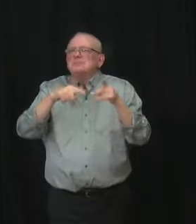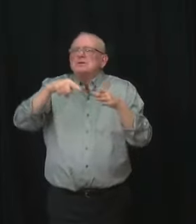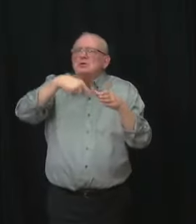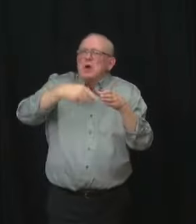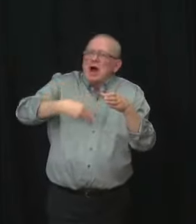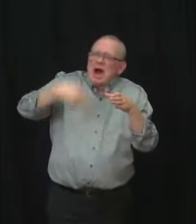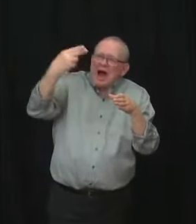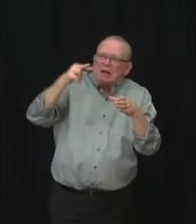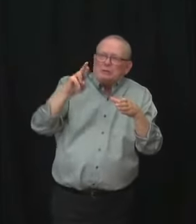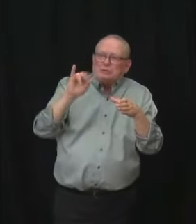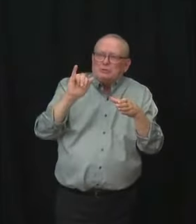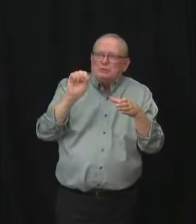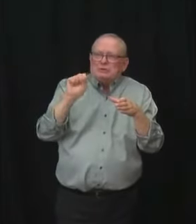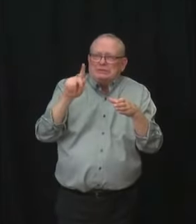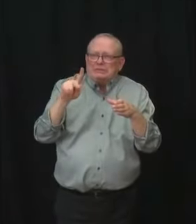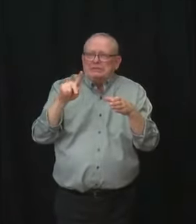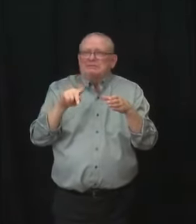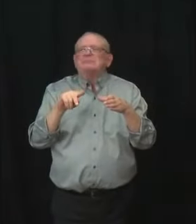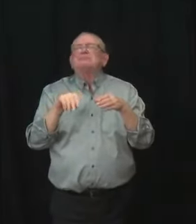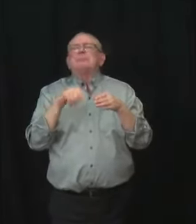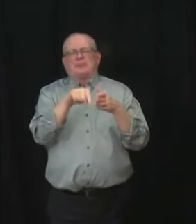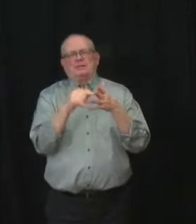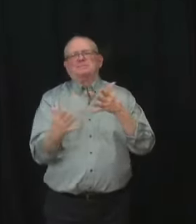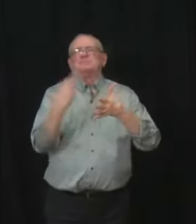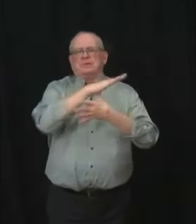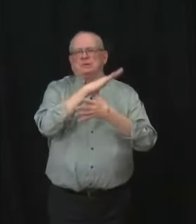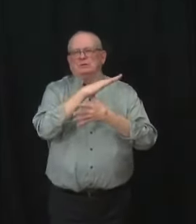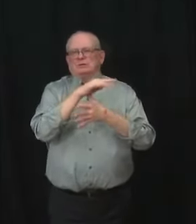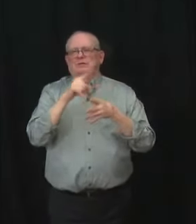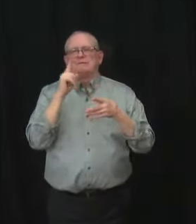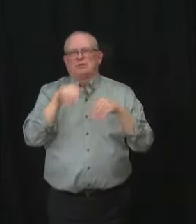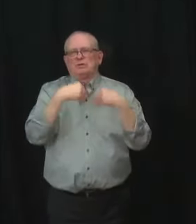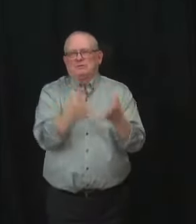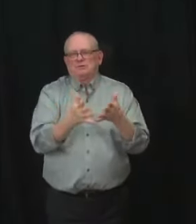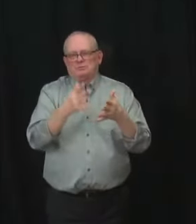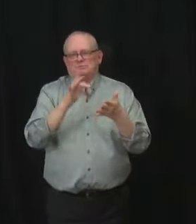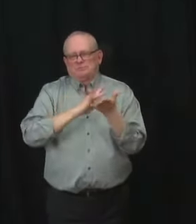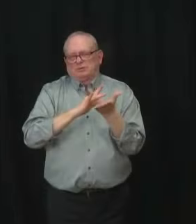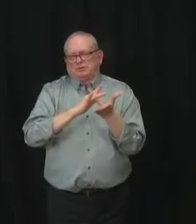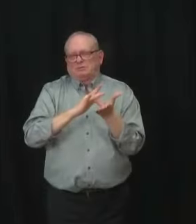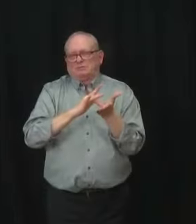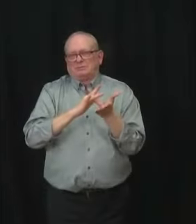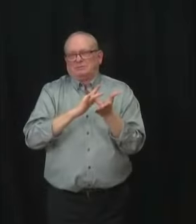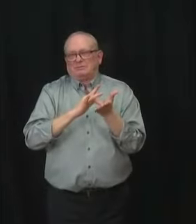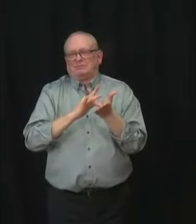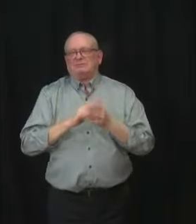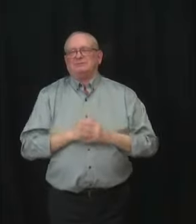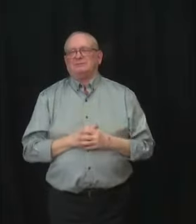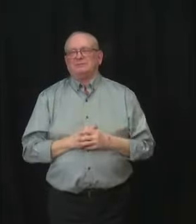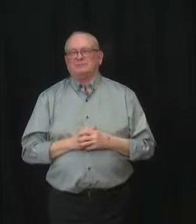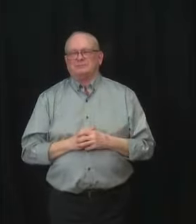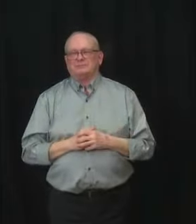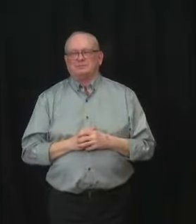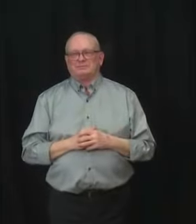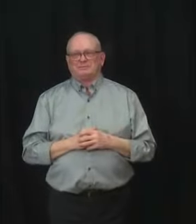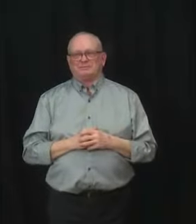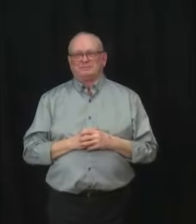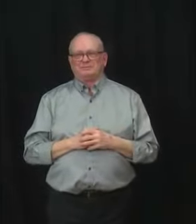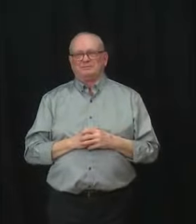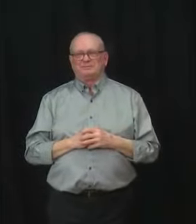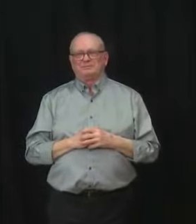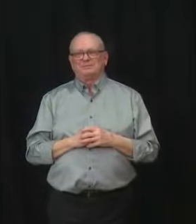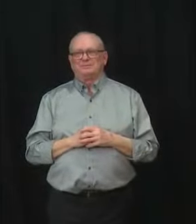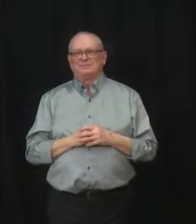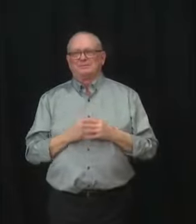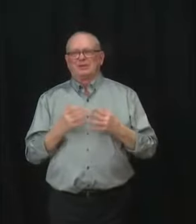have no contraindications are able to access this treatment in a timely manner, helping to reduce the risk of COVID progressing to a more